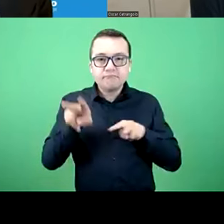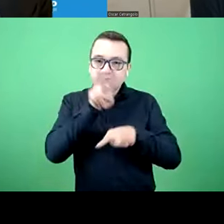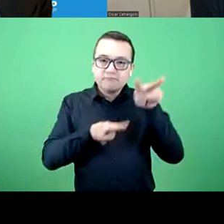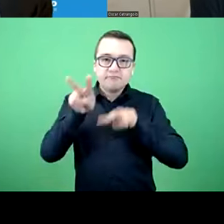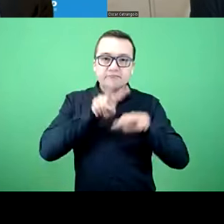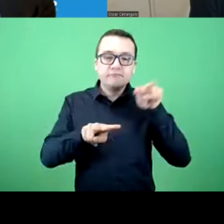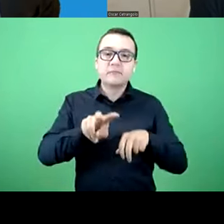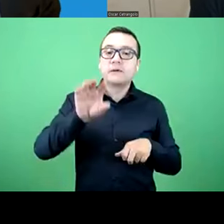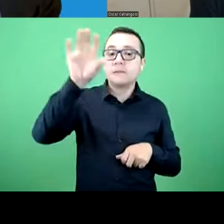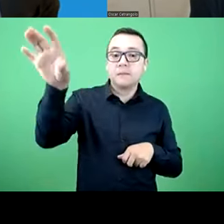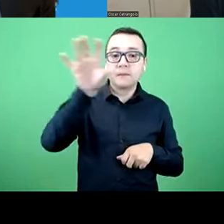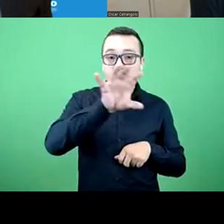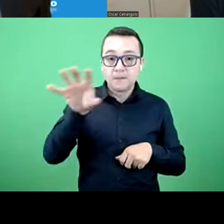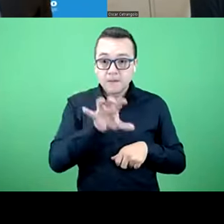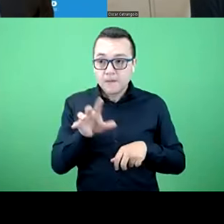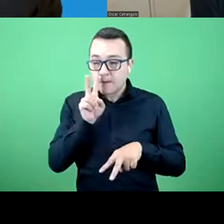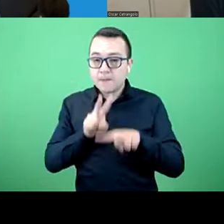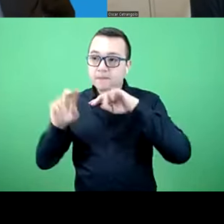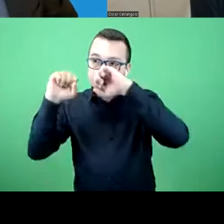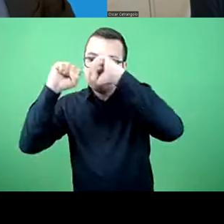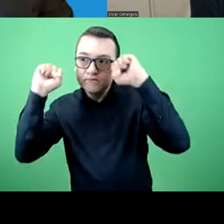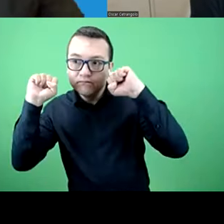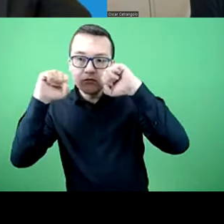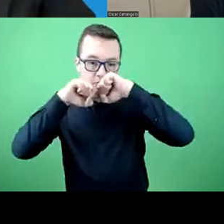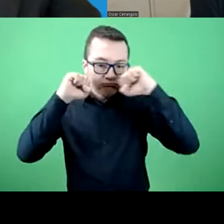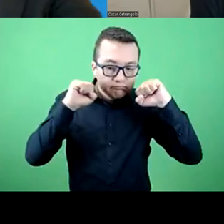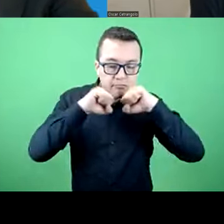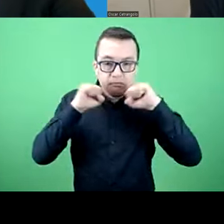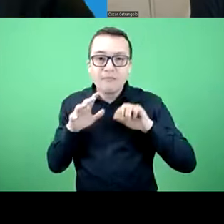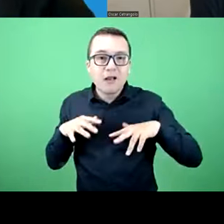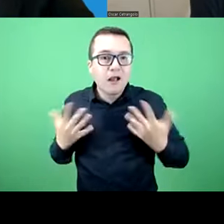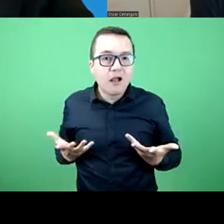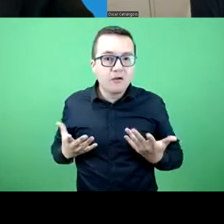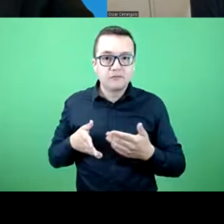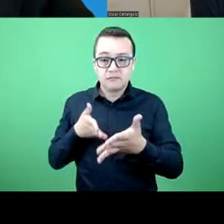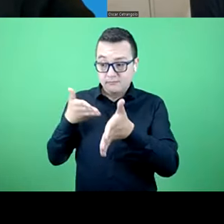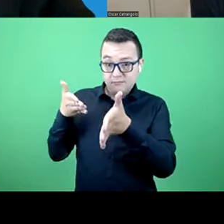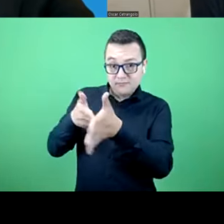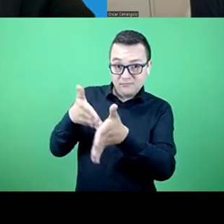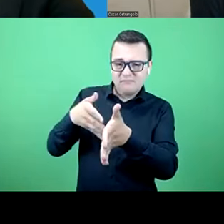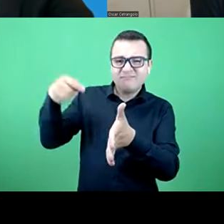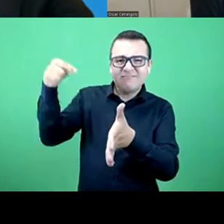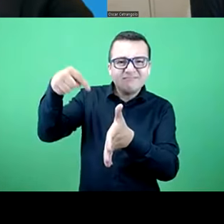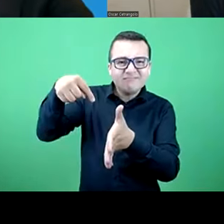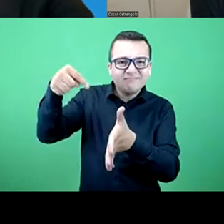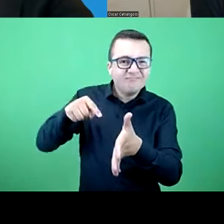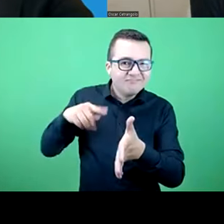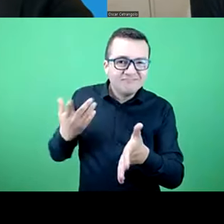same framework, we have engaged in a number of in-depth country studies to determine